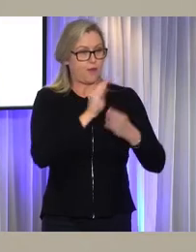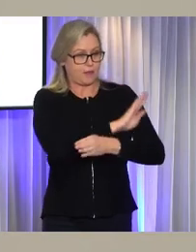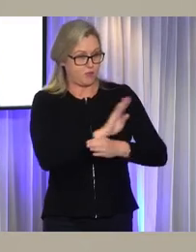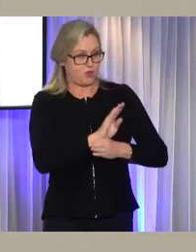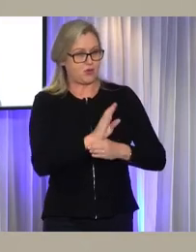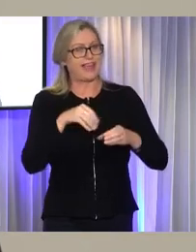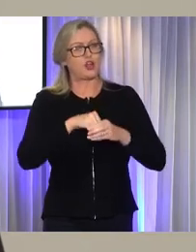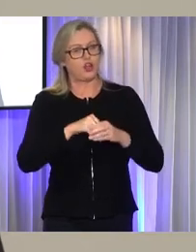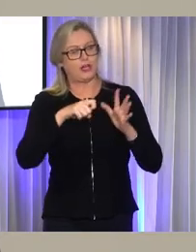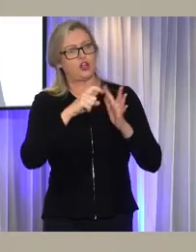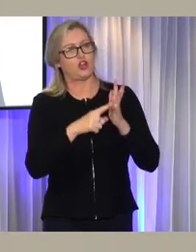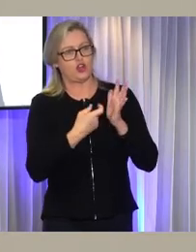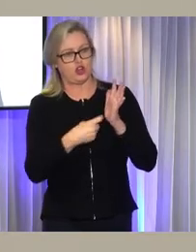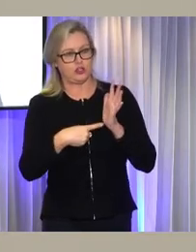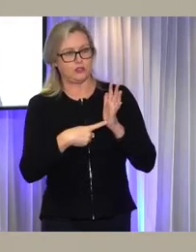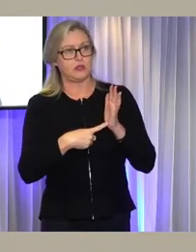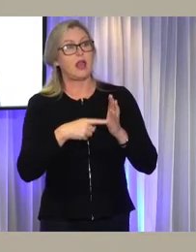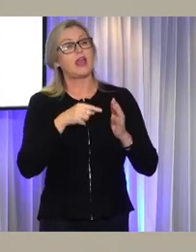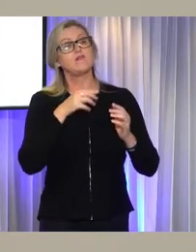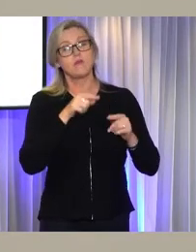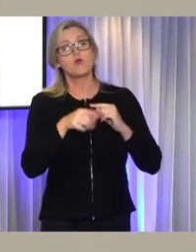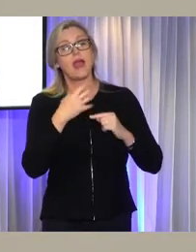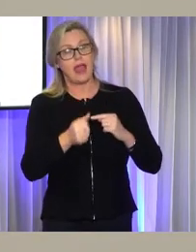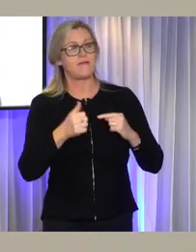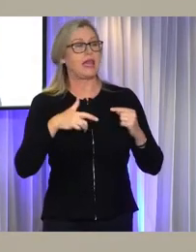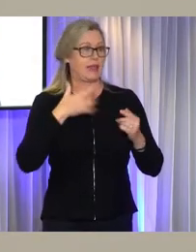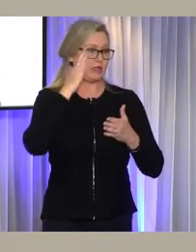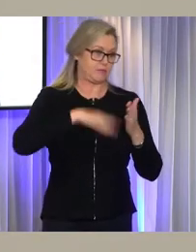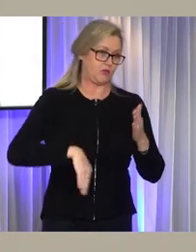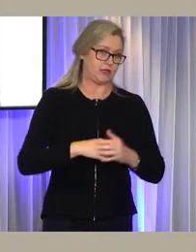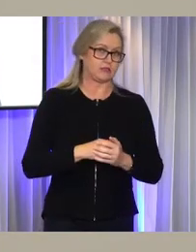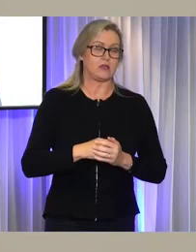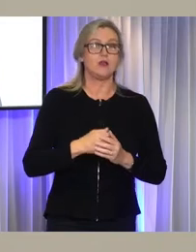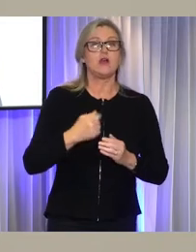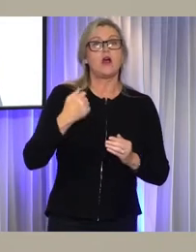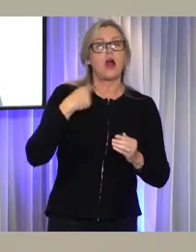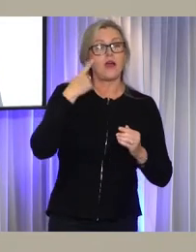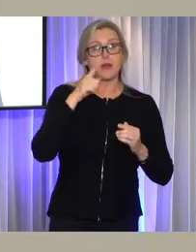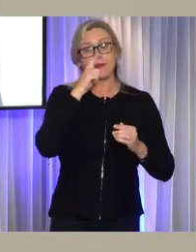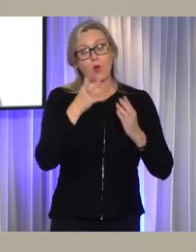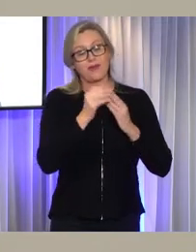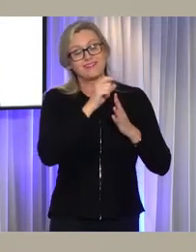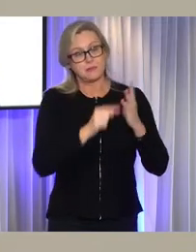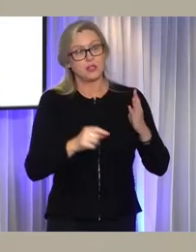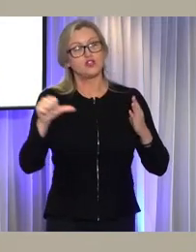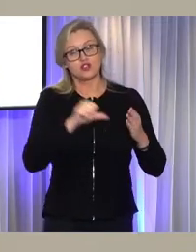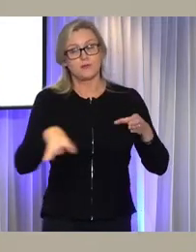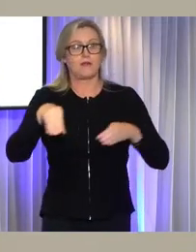at least have lived experience. I think it's crucial to have people with disability involved in key decision making.